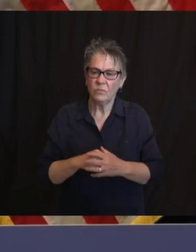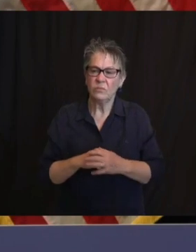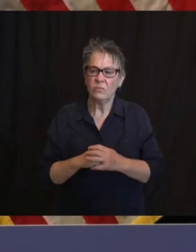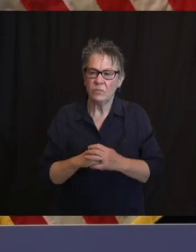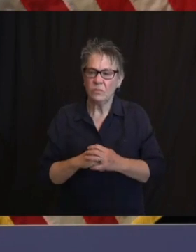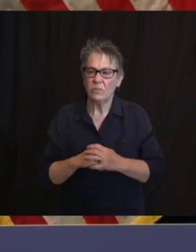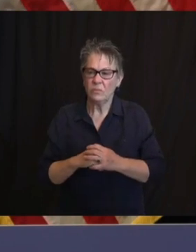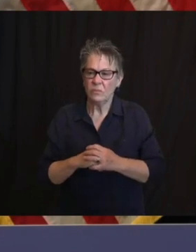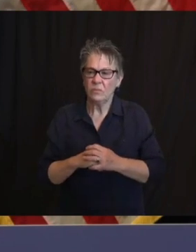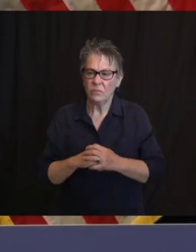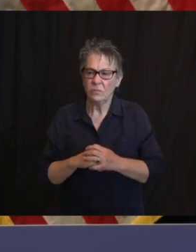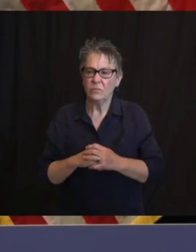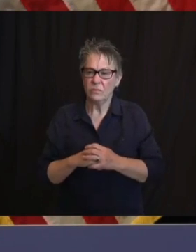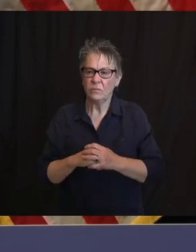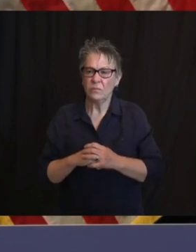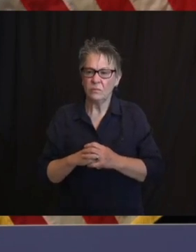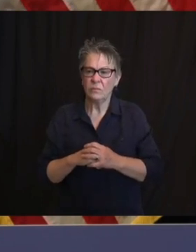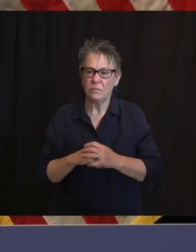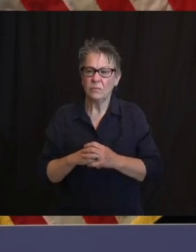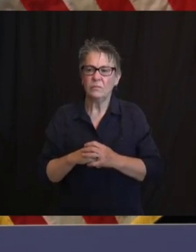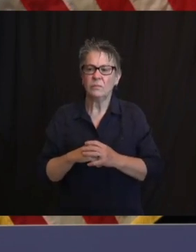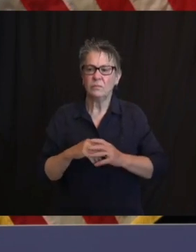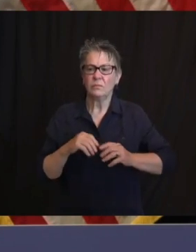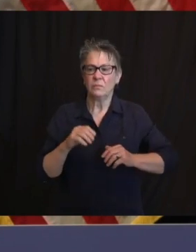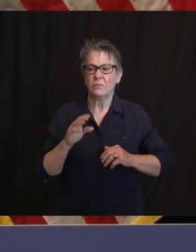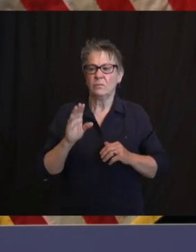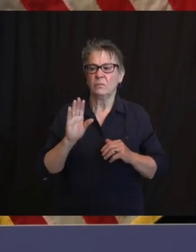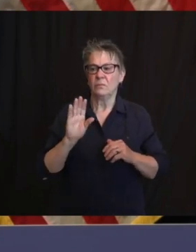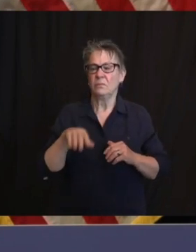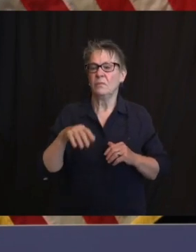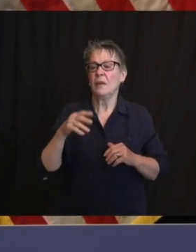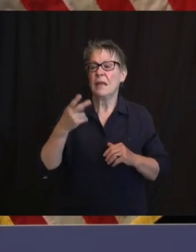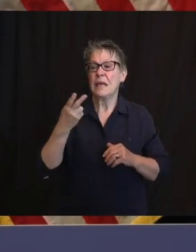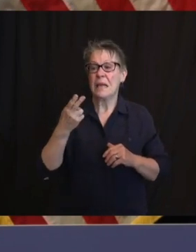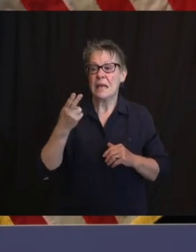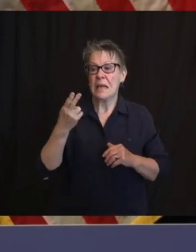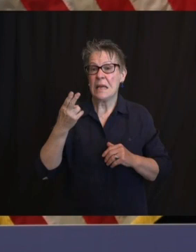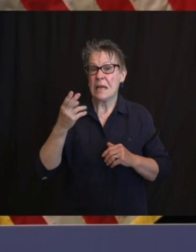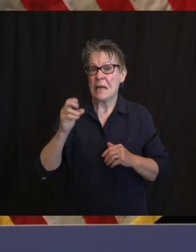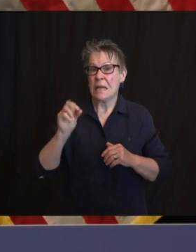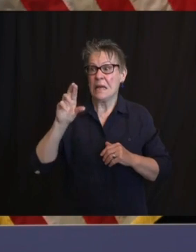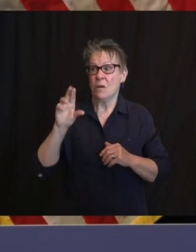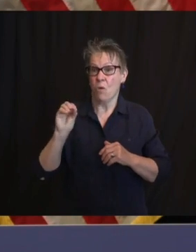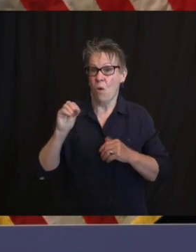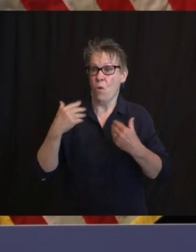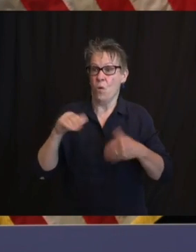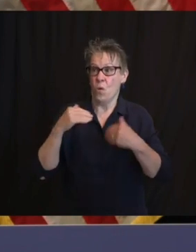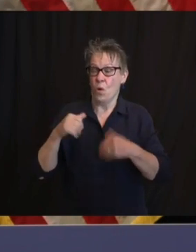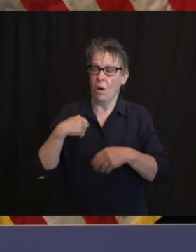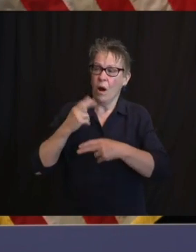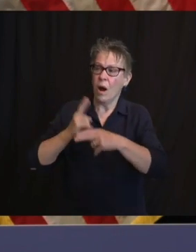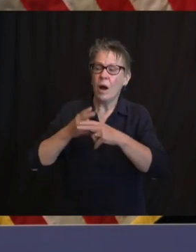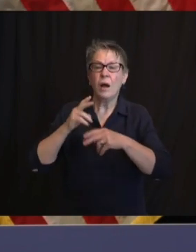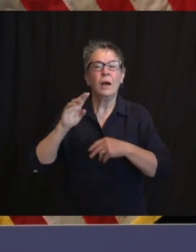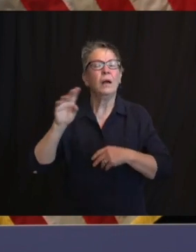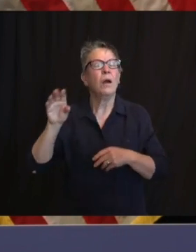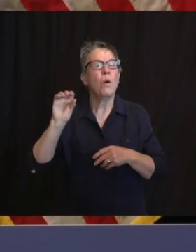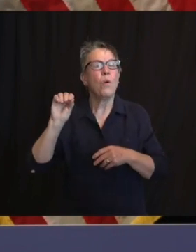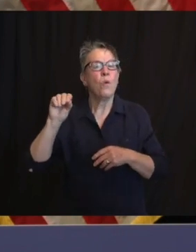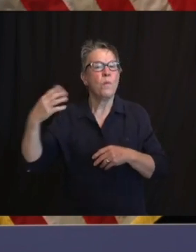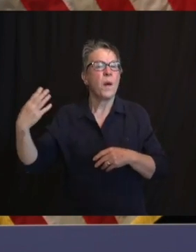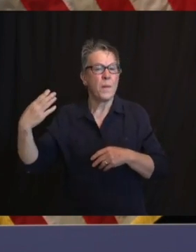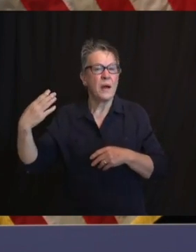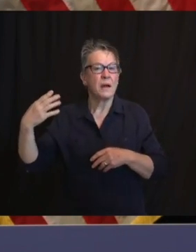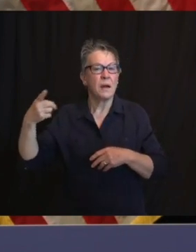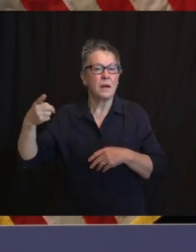Names we all know. Barack Obama, for whom I had the honor of working. John Lewis, who my family and I hosted in